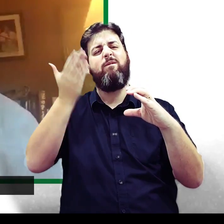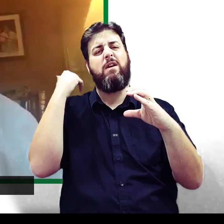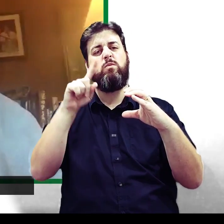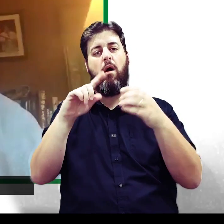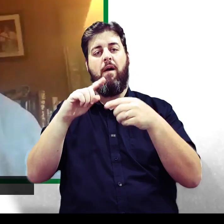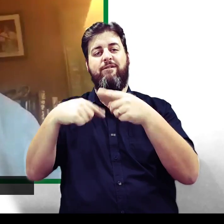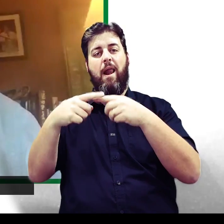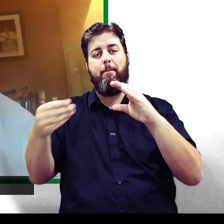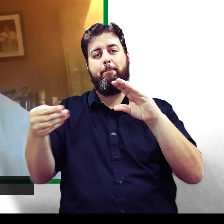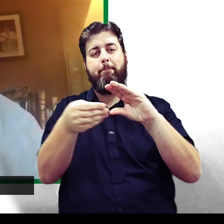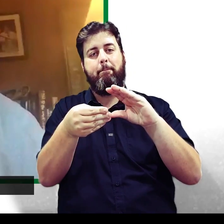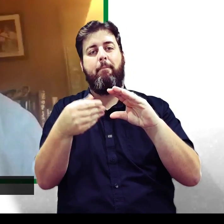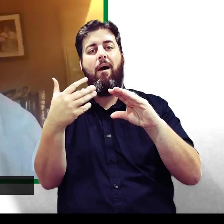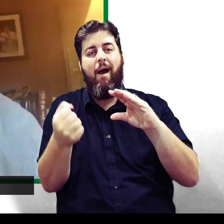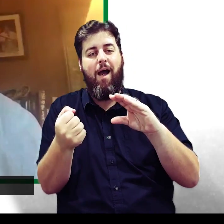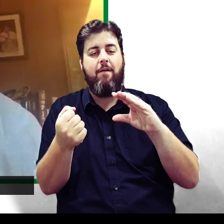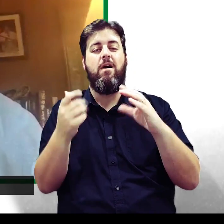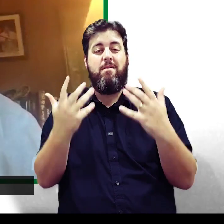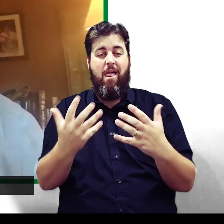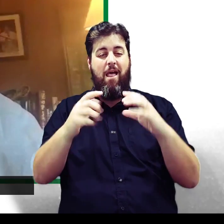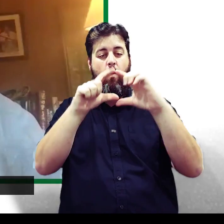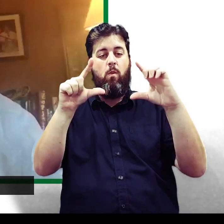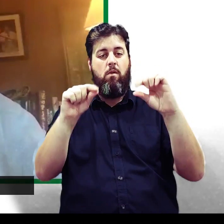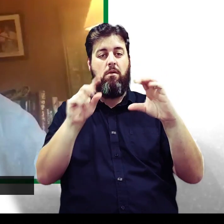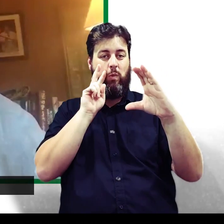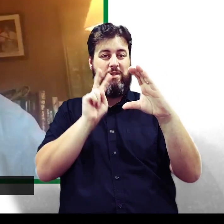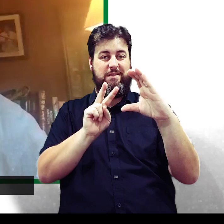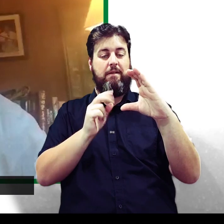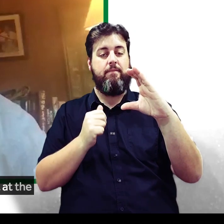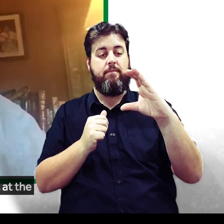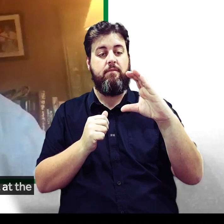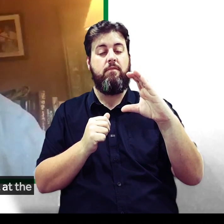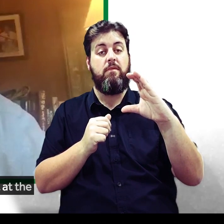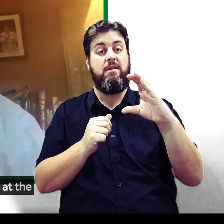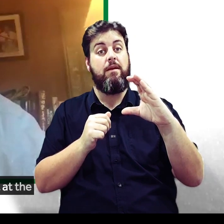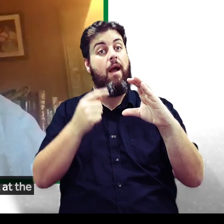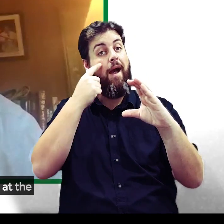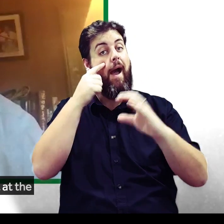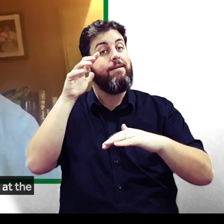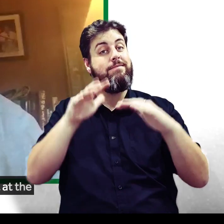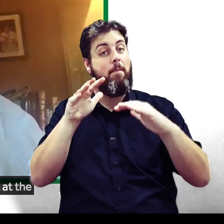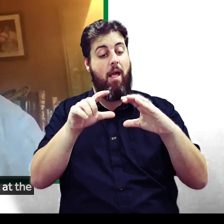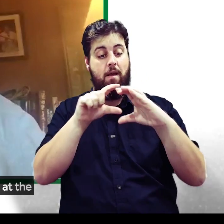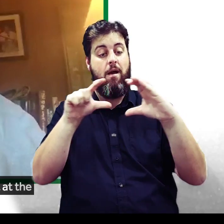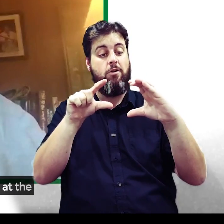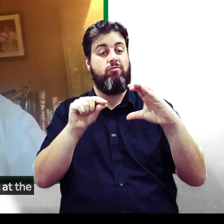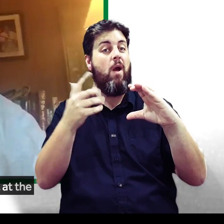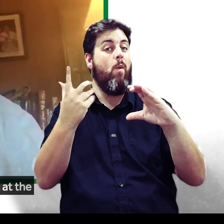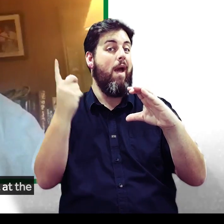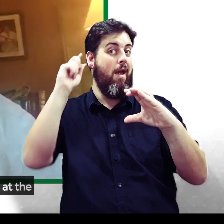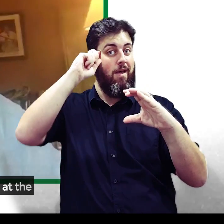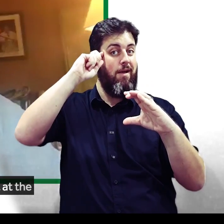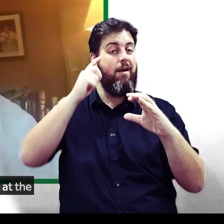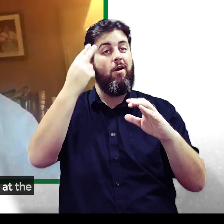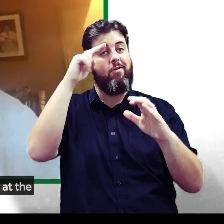or you've got a film which is sensitive to light. And the eye is like that. The eye has